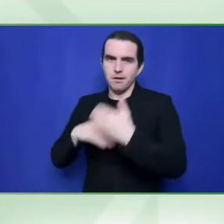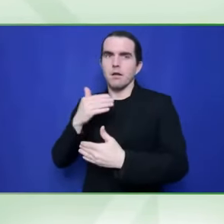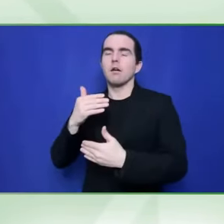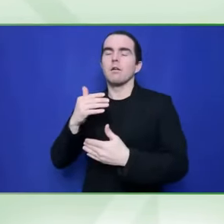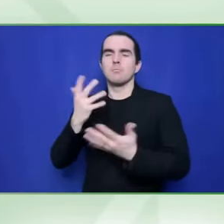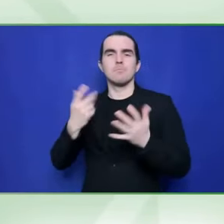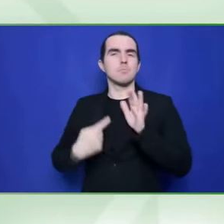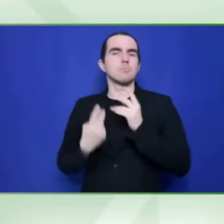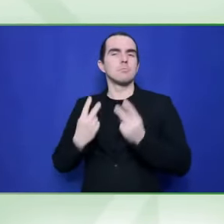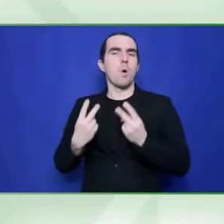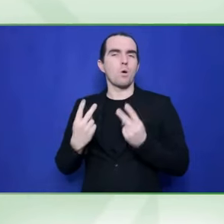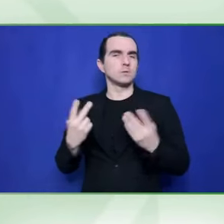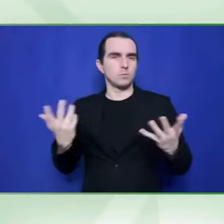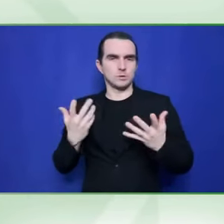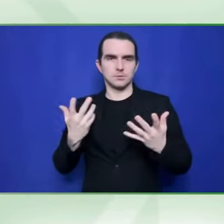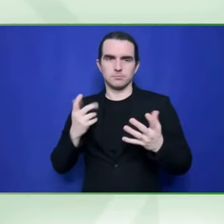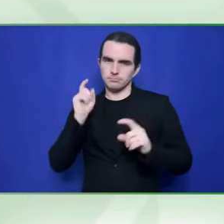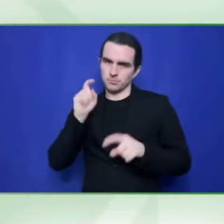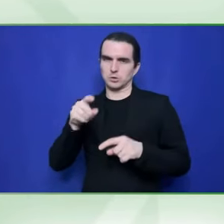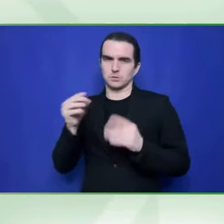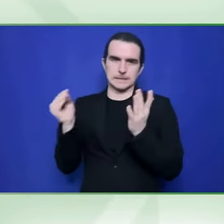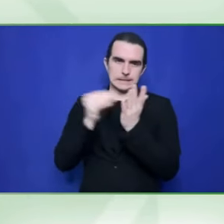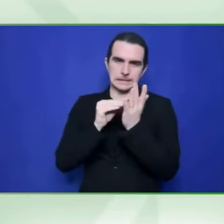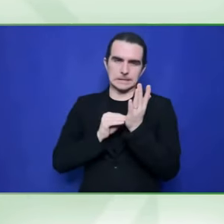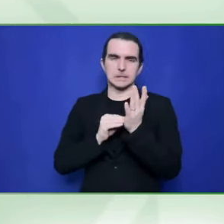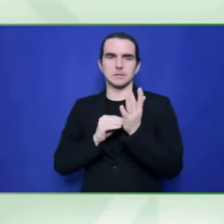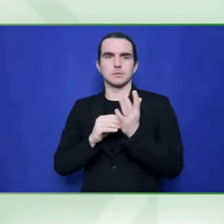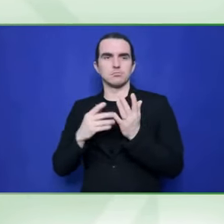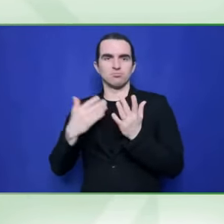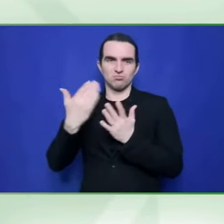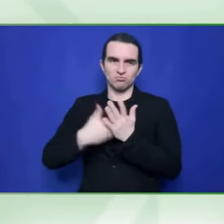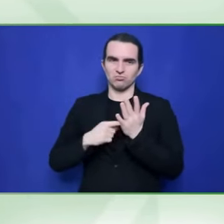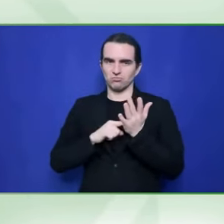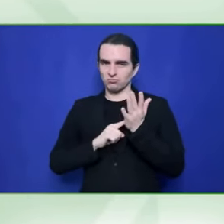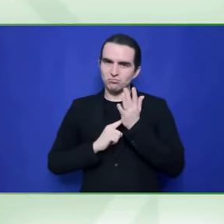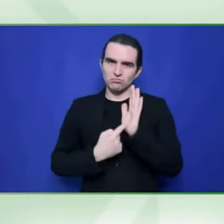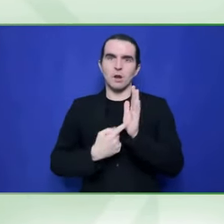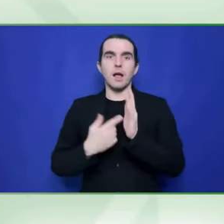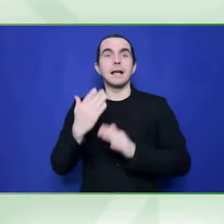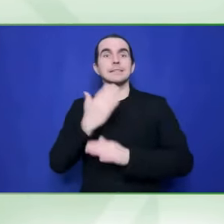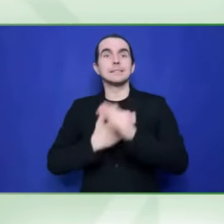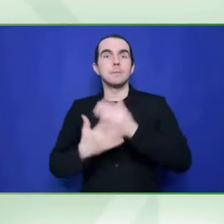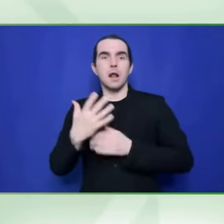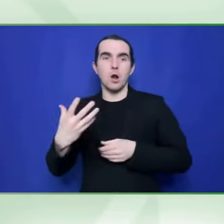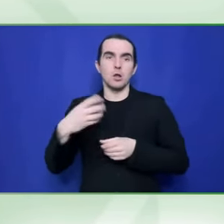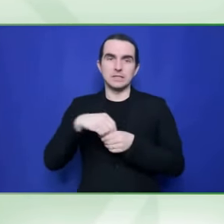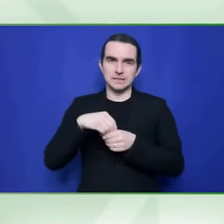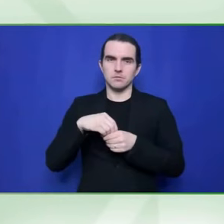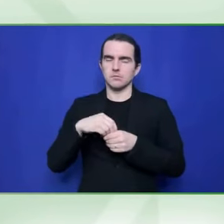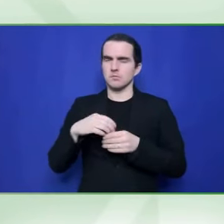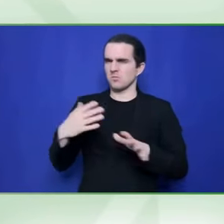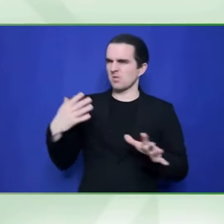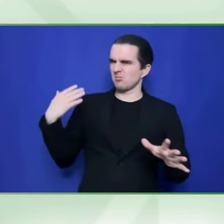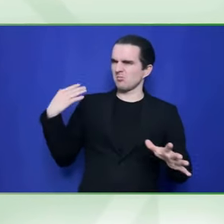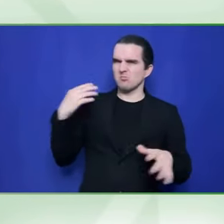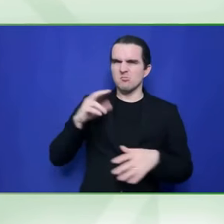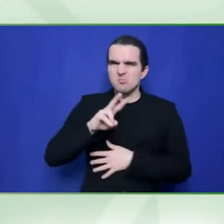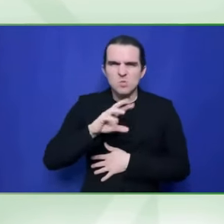fabulous talent with disability, but sitting in positions of power. is there enough being done yet, Robert?